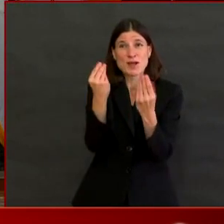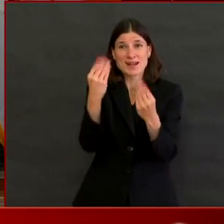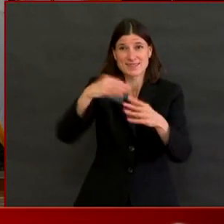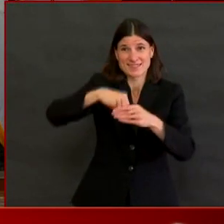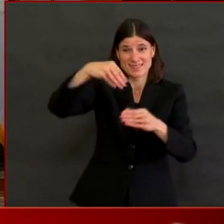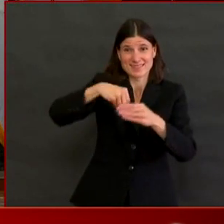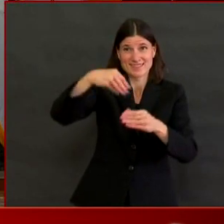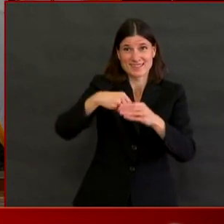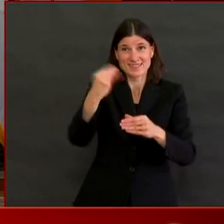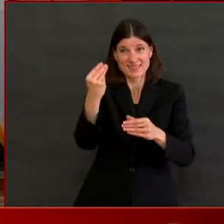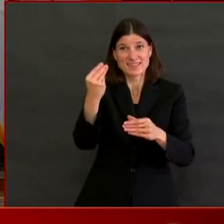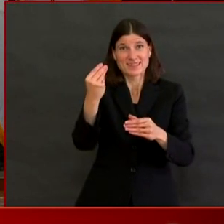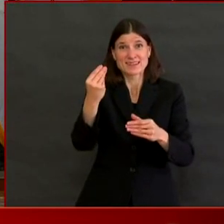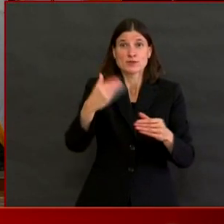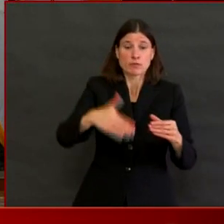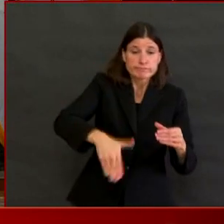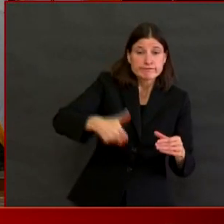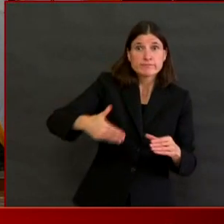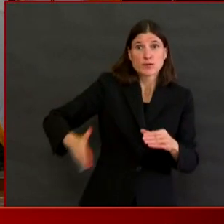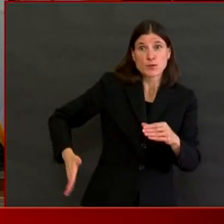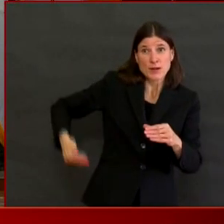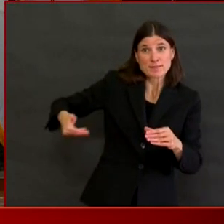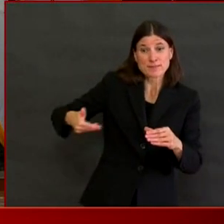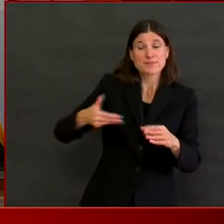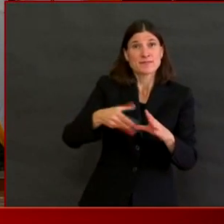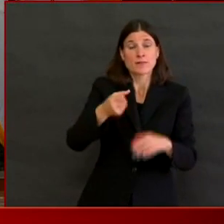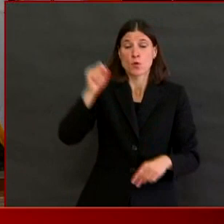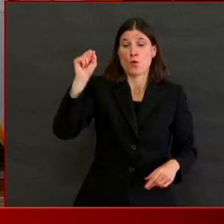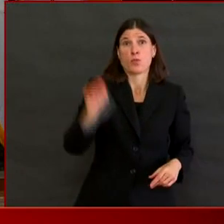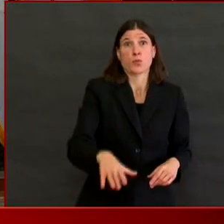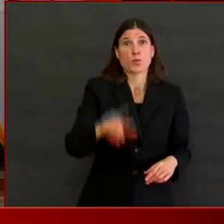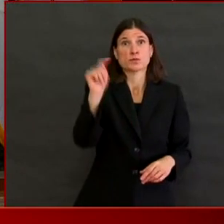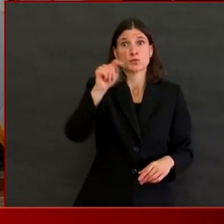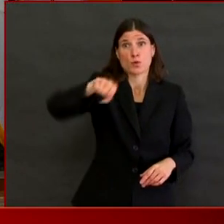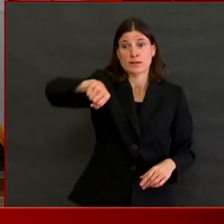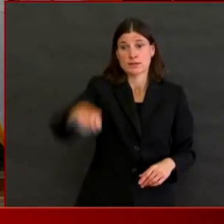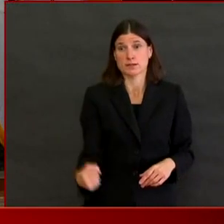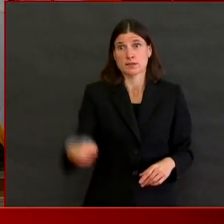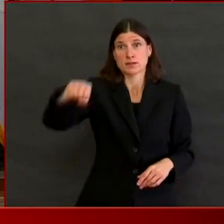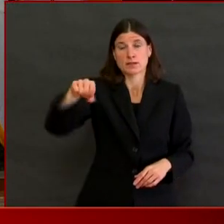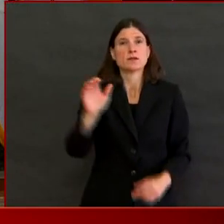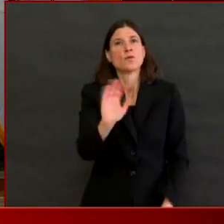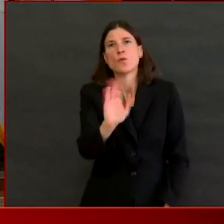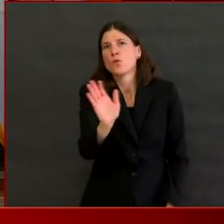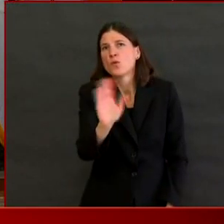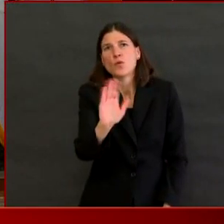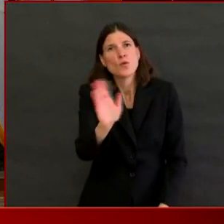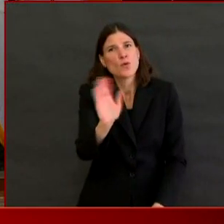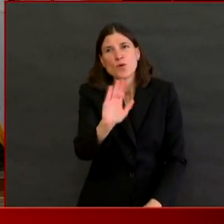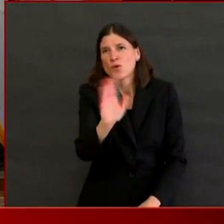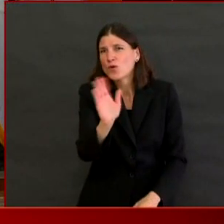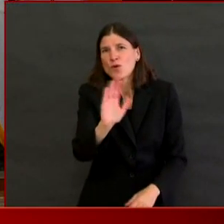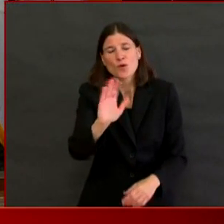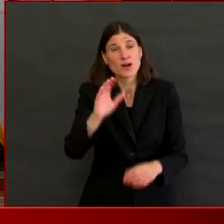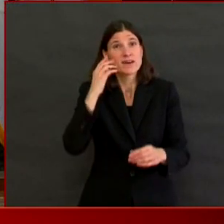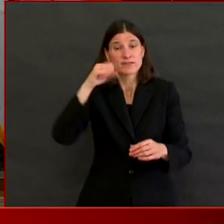critical wastewater treatment infrastructure for our state, and we do not need that to happen.